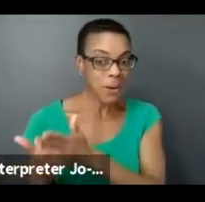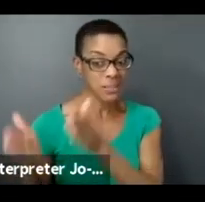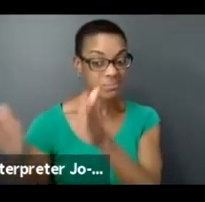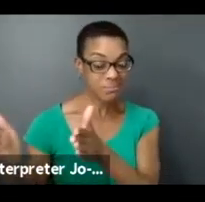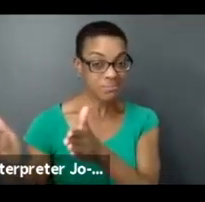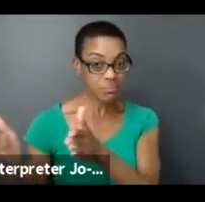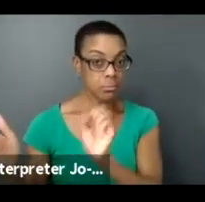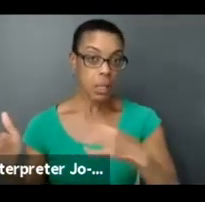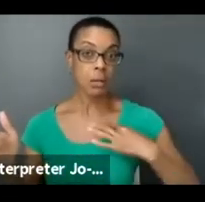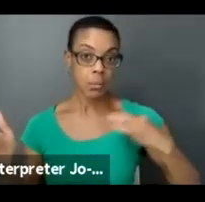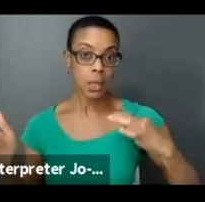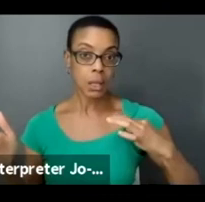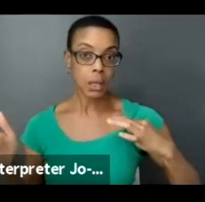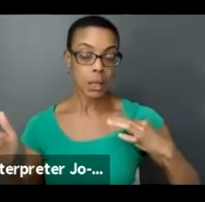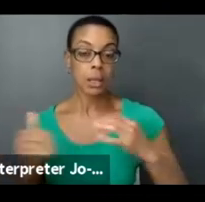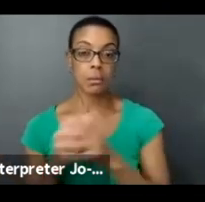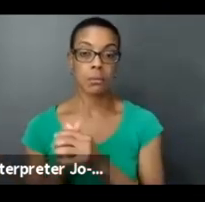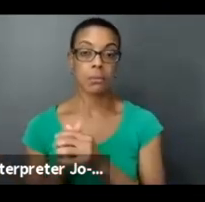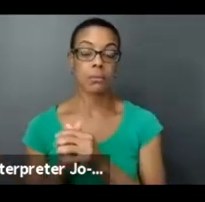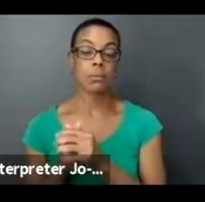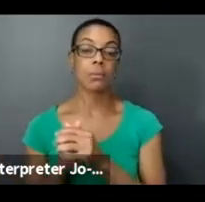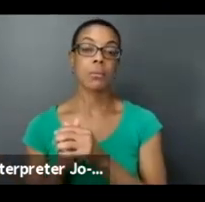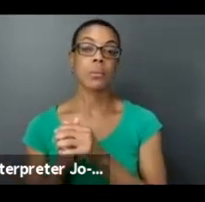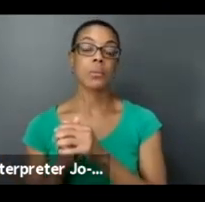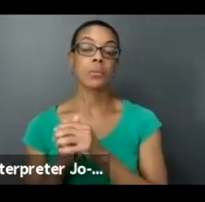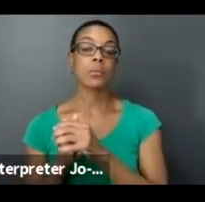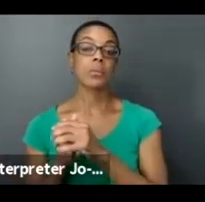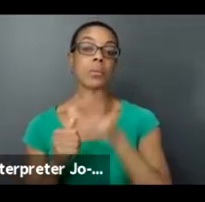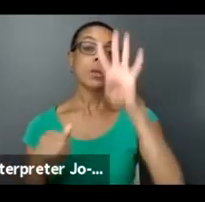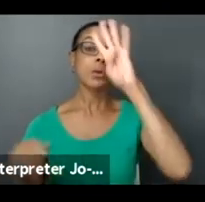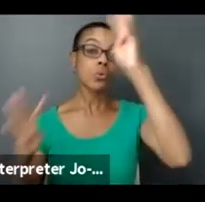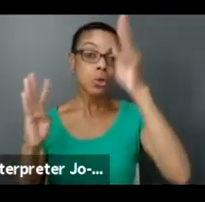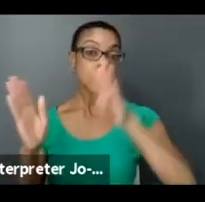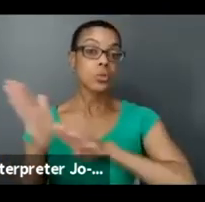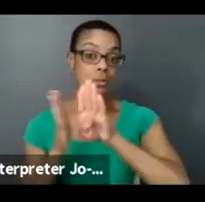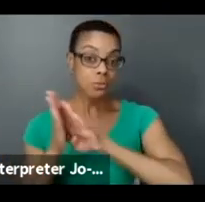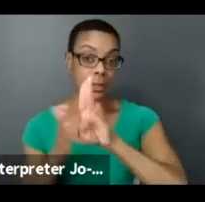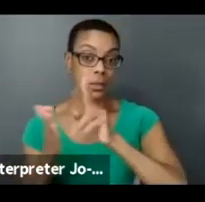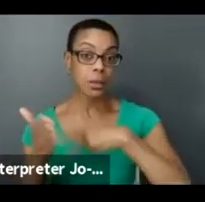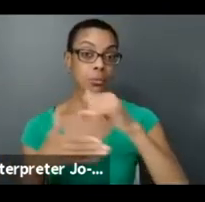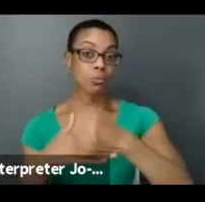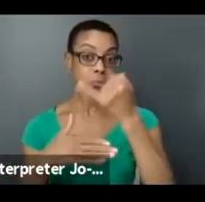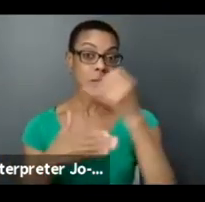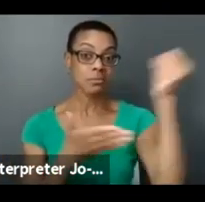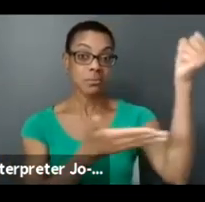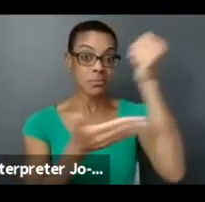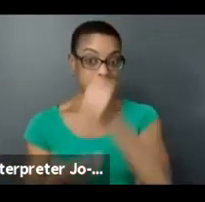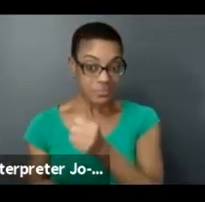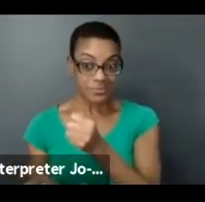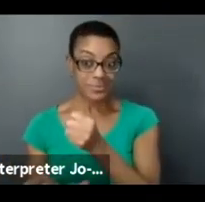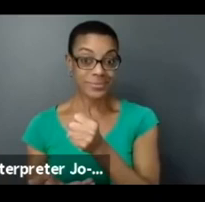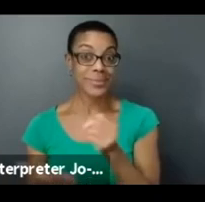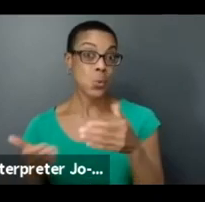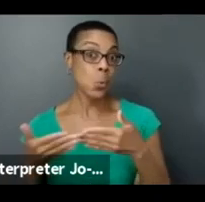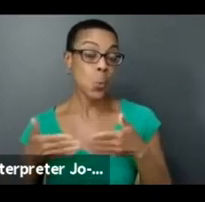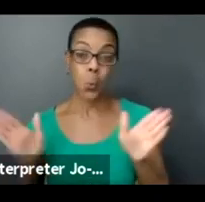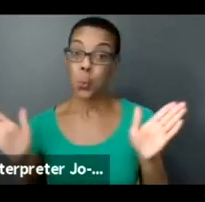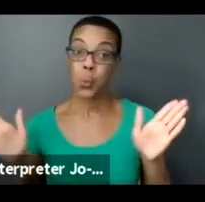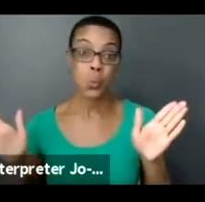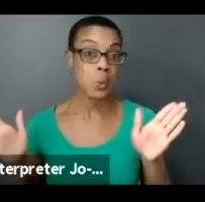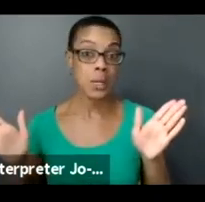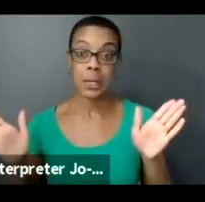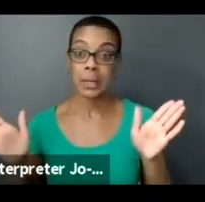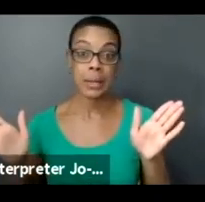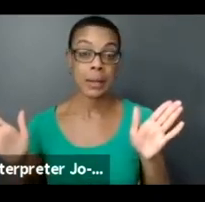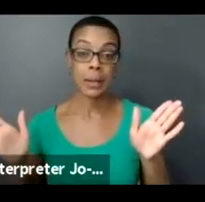the creation and development projects grant is pretty open in terms of the stage of development and creation